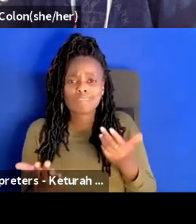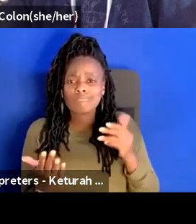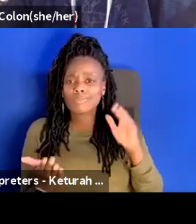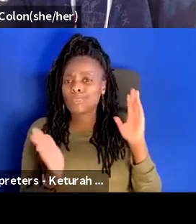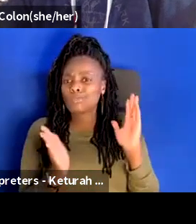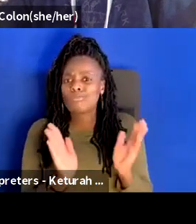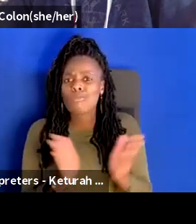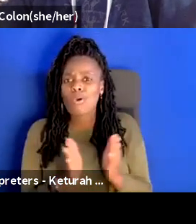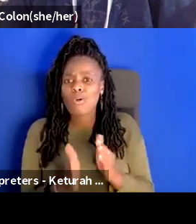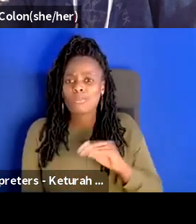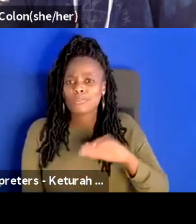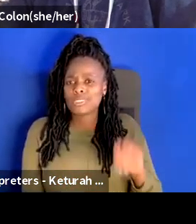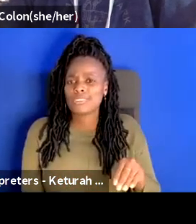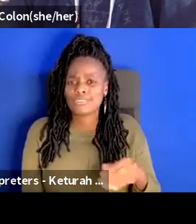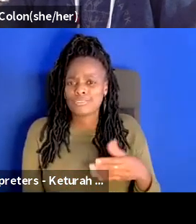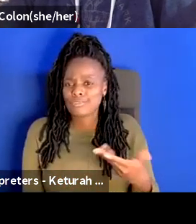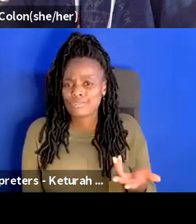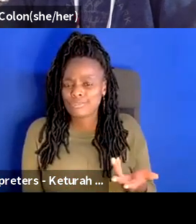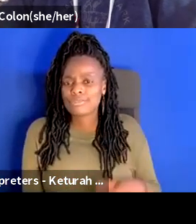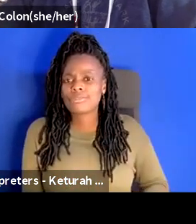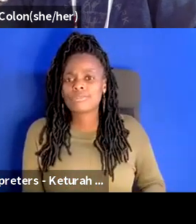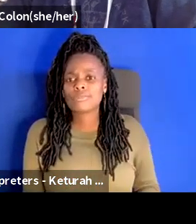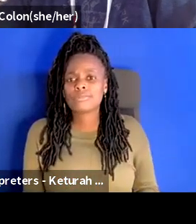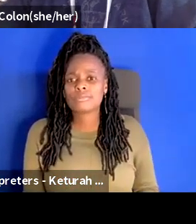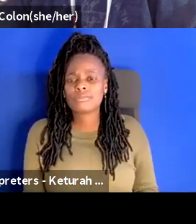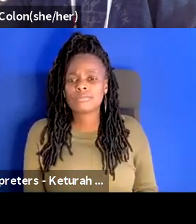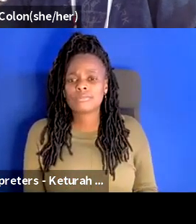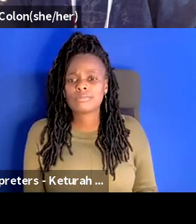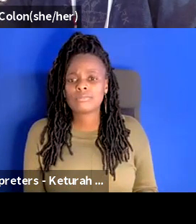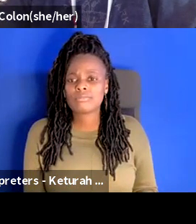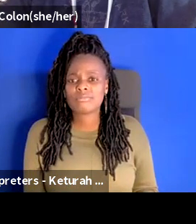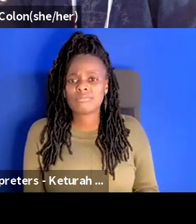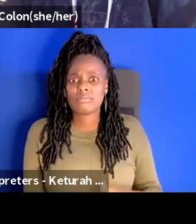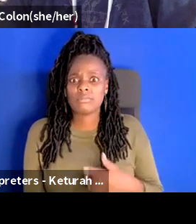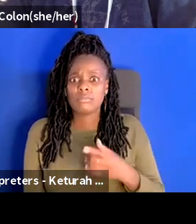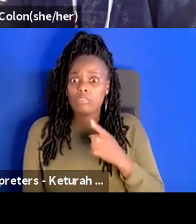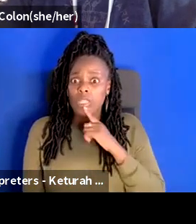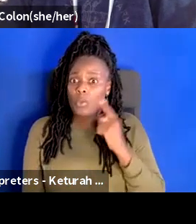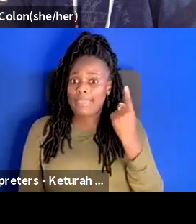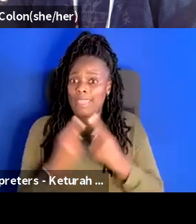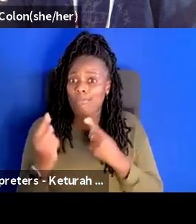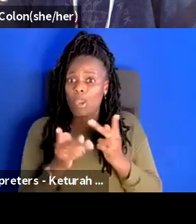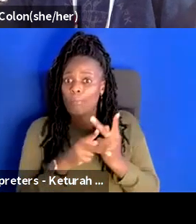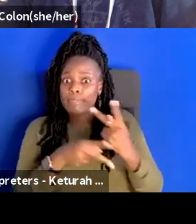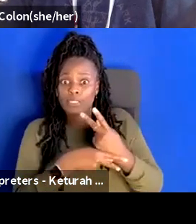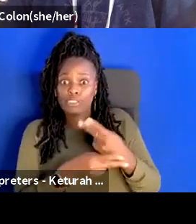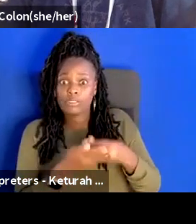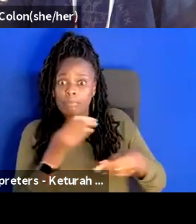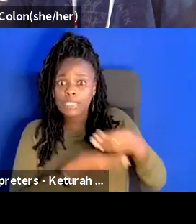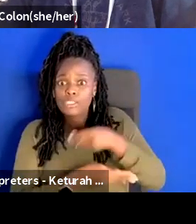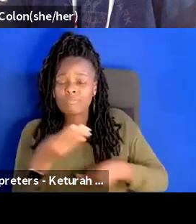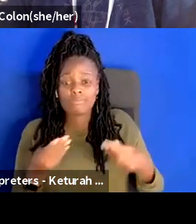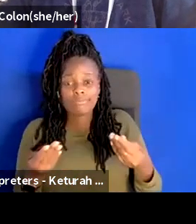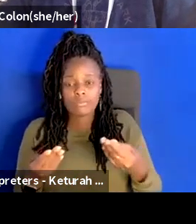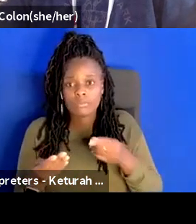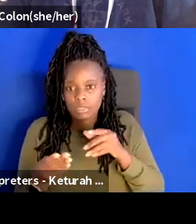so much of a so much of even like a single productions budget i know it's it's not that much um